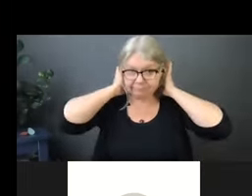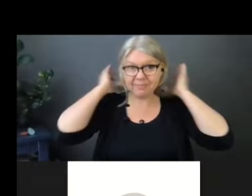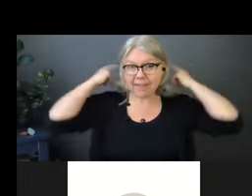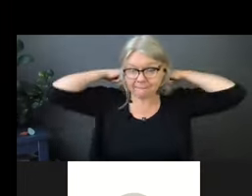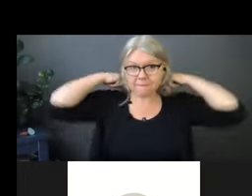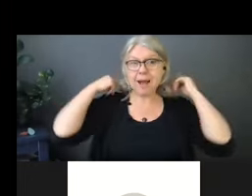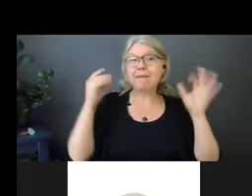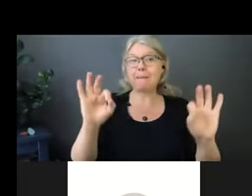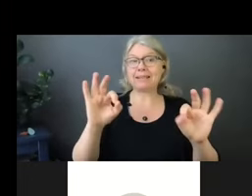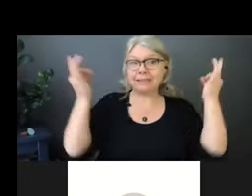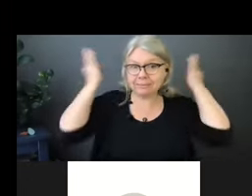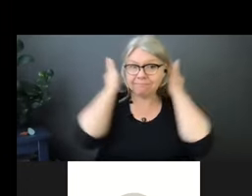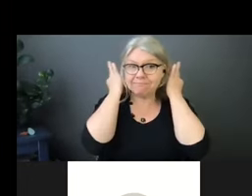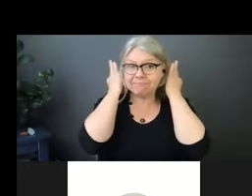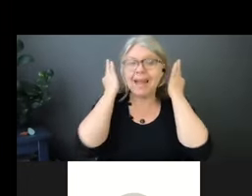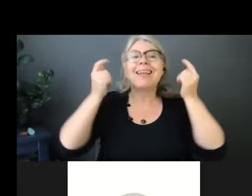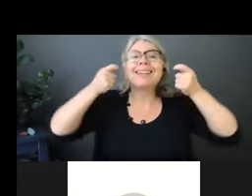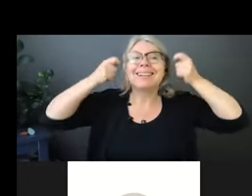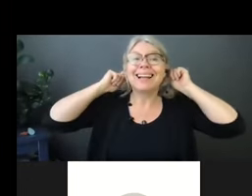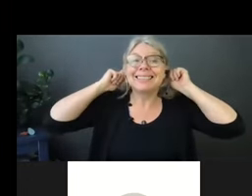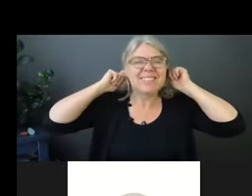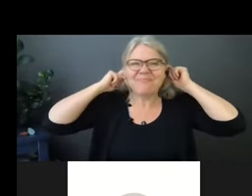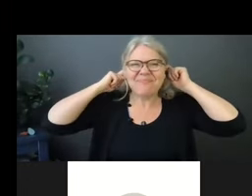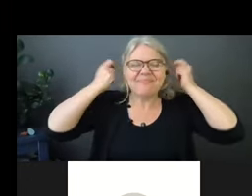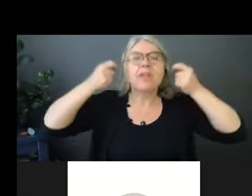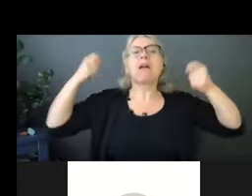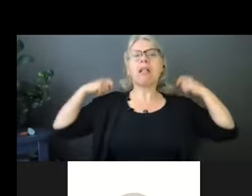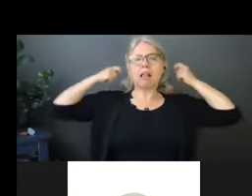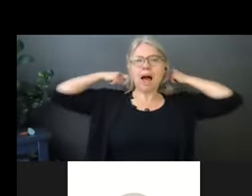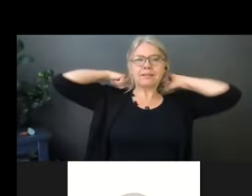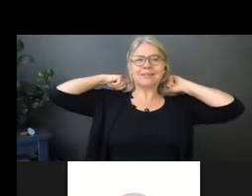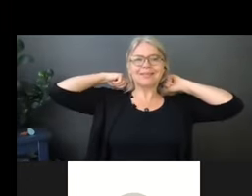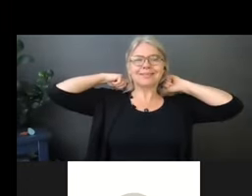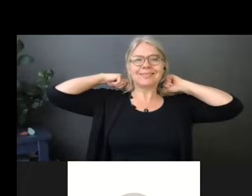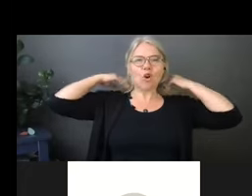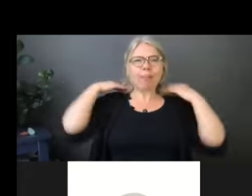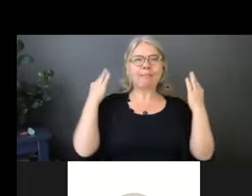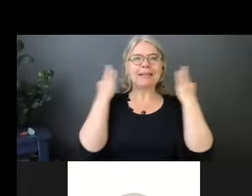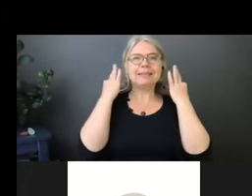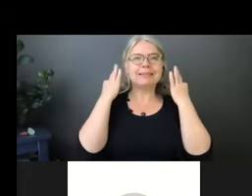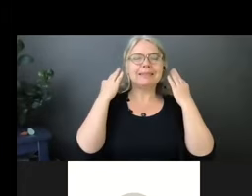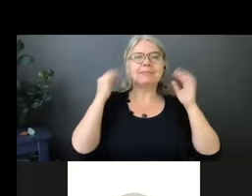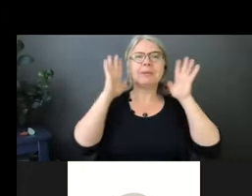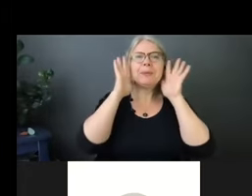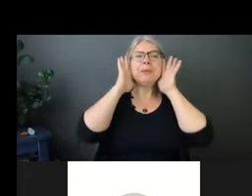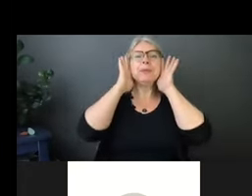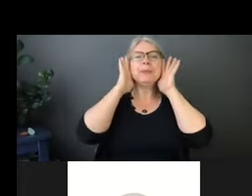Then what you do is you take those little elastics that would normally go around your ears, and you hook them on the buttons to get that nice secure